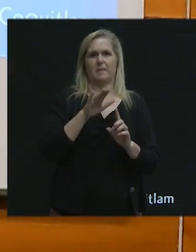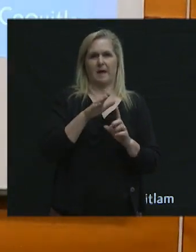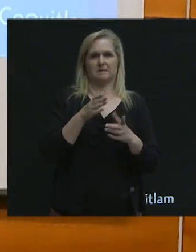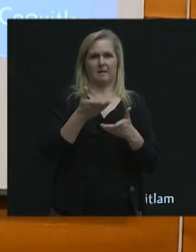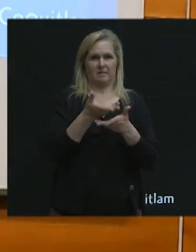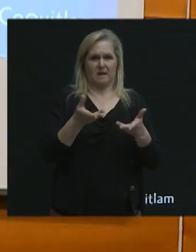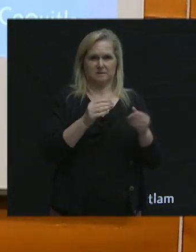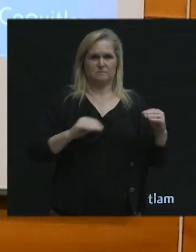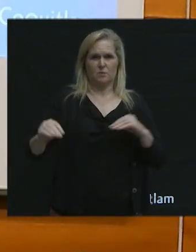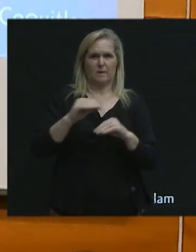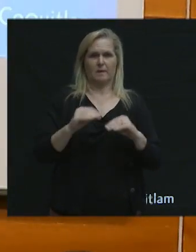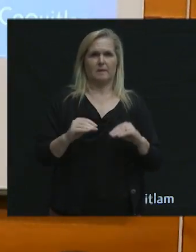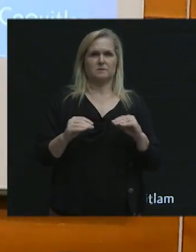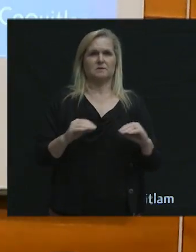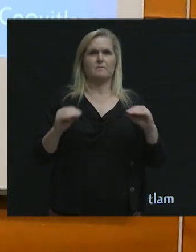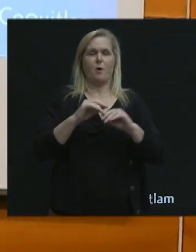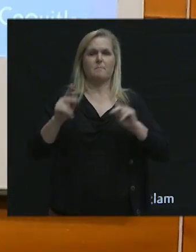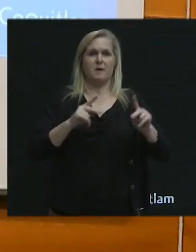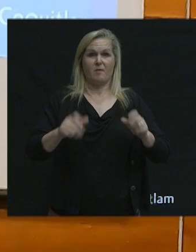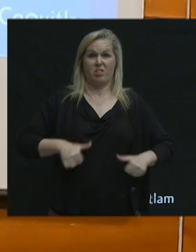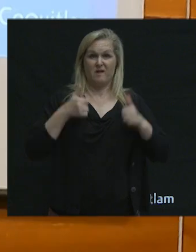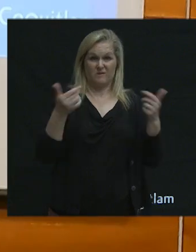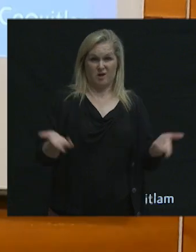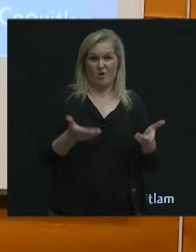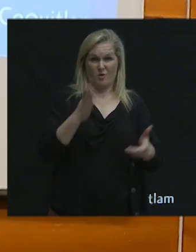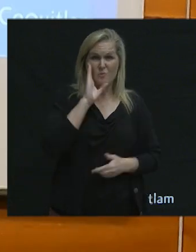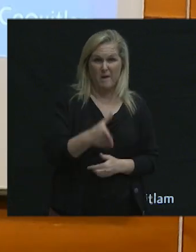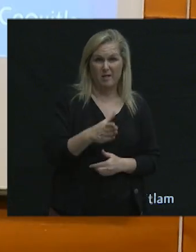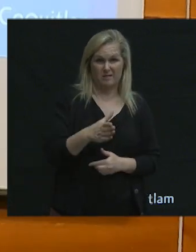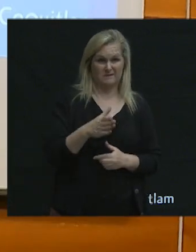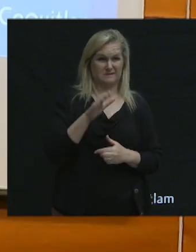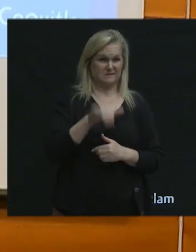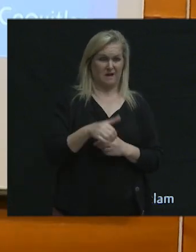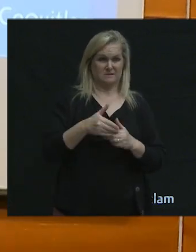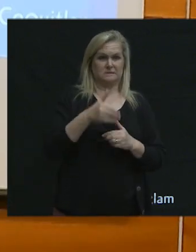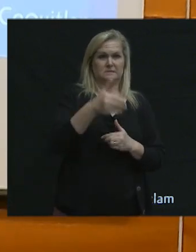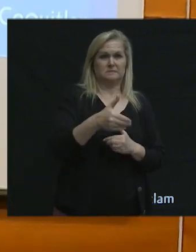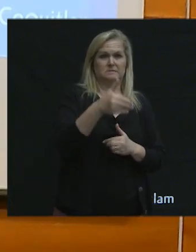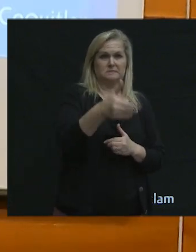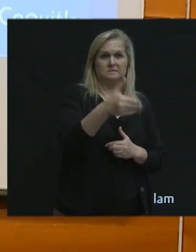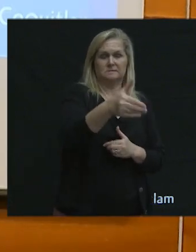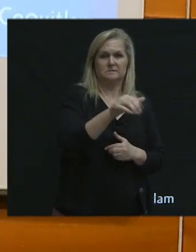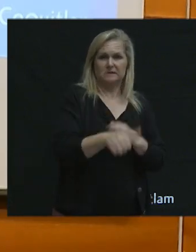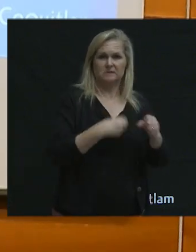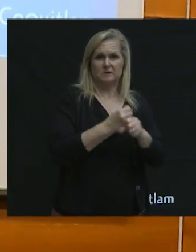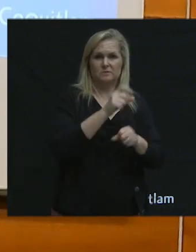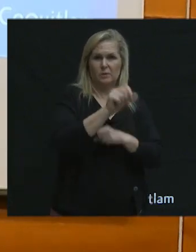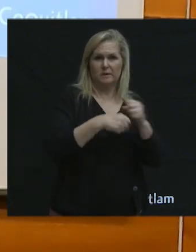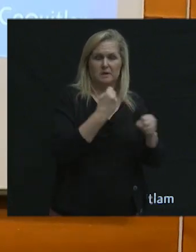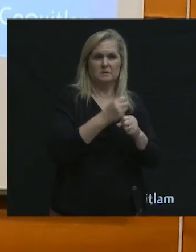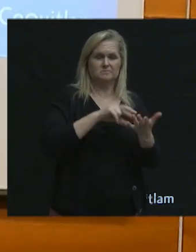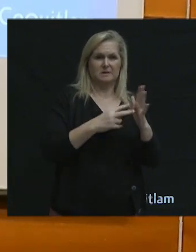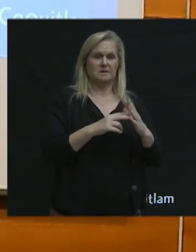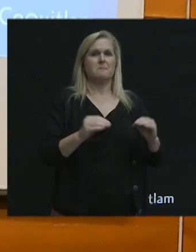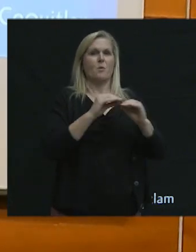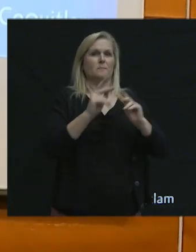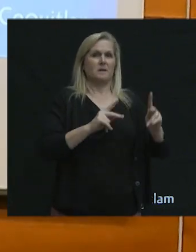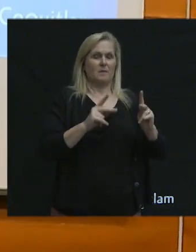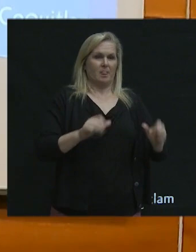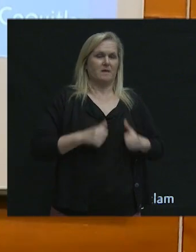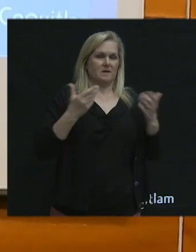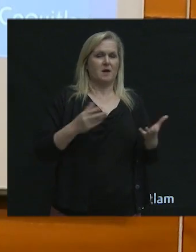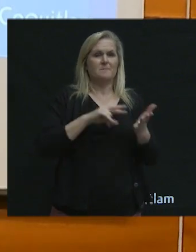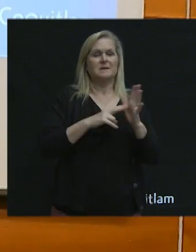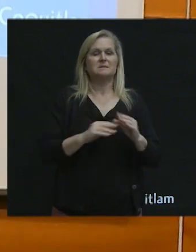lot of the time, is that there's more people who are going to be living in Coquitlam in the coming decades. More people means we need more goods movement, means